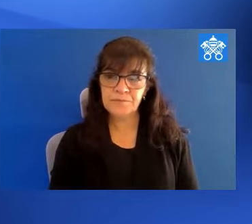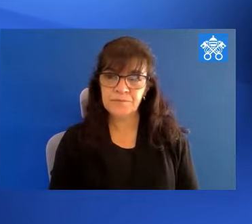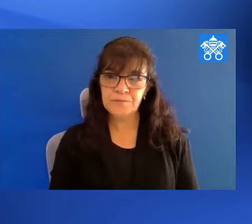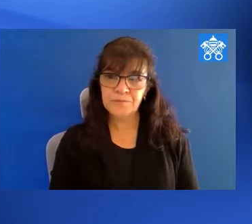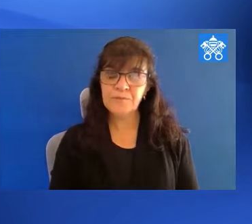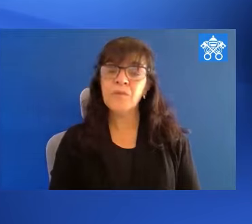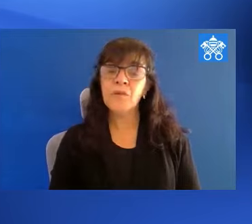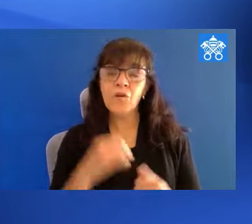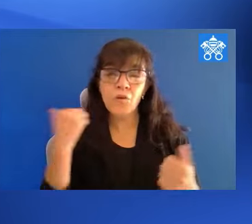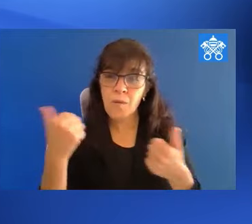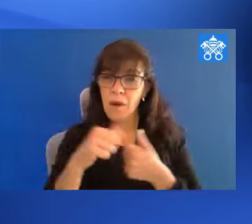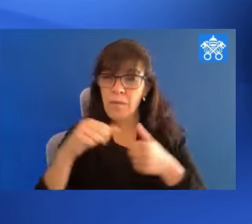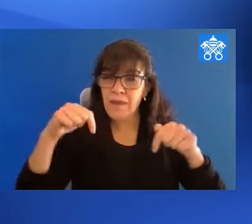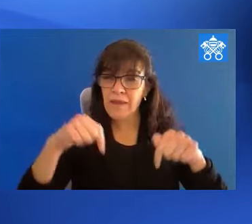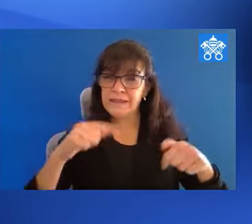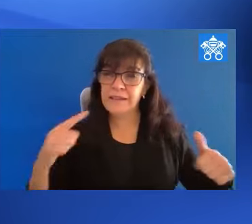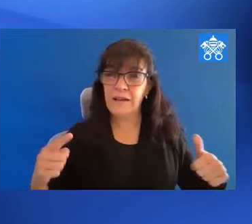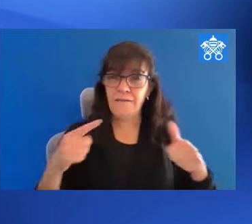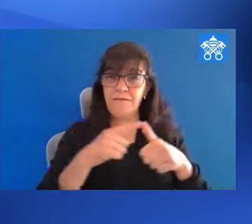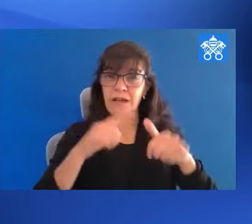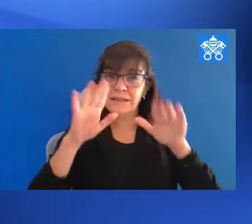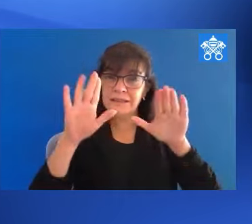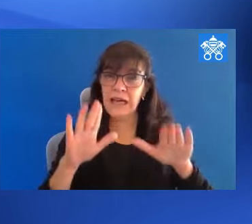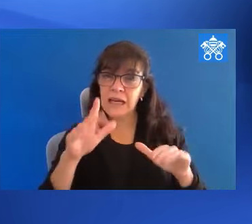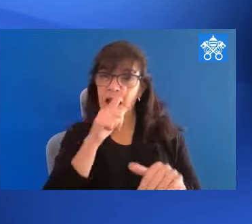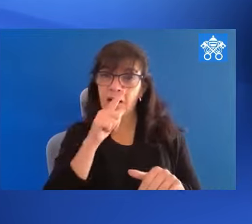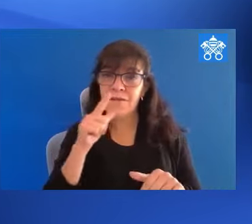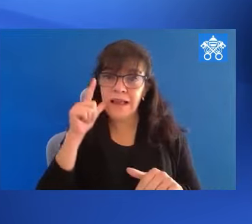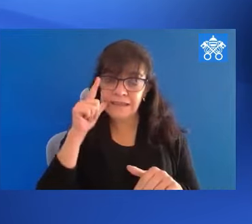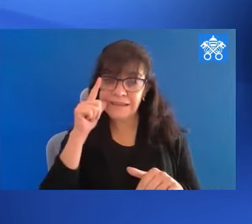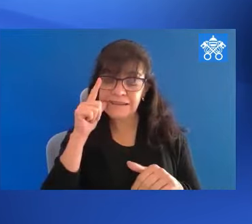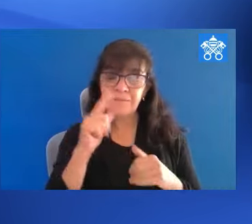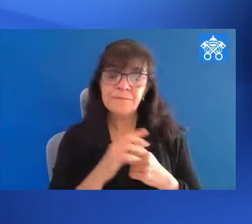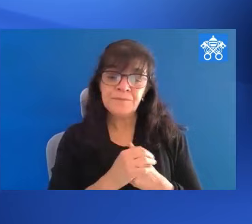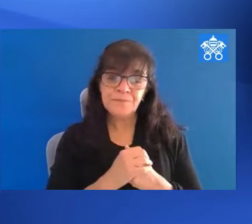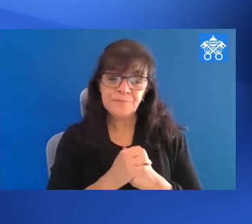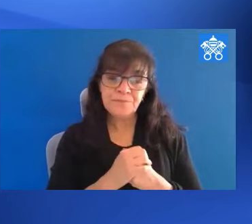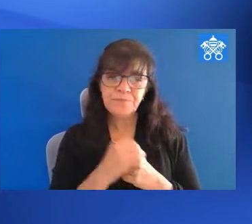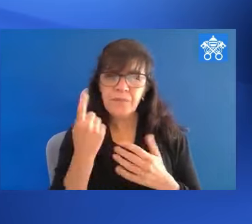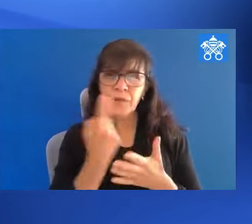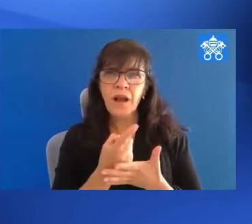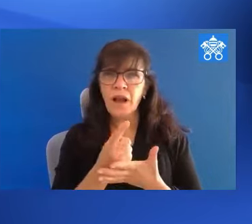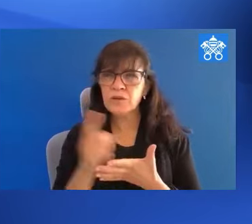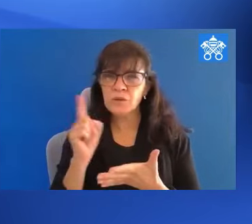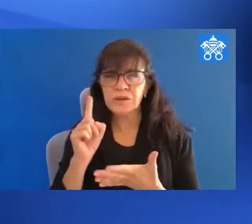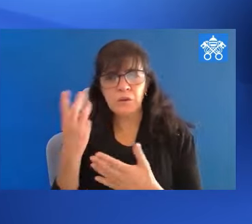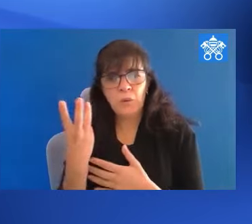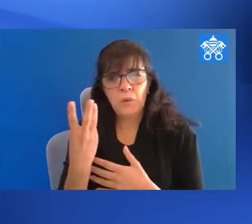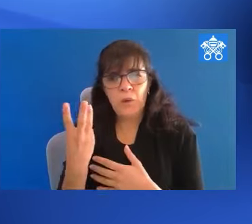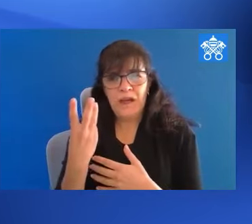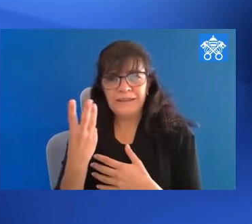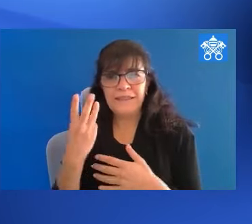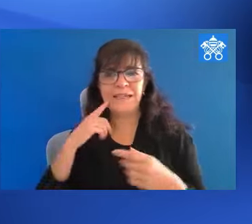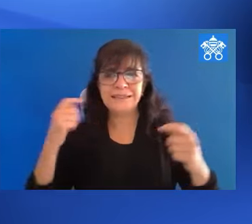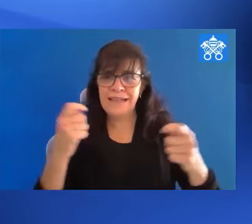We recall that this is the first Sunday of Lent, and last Wednesday, Pope Francis